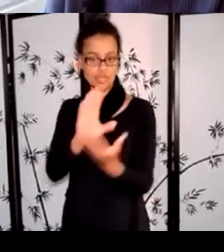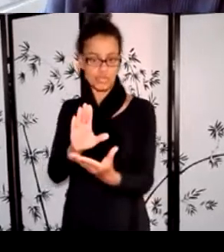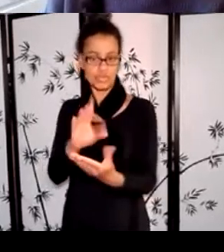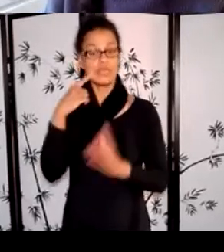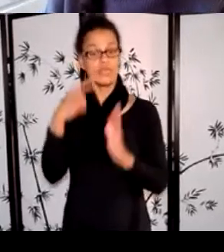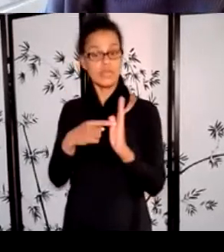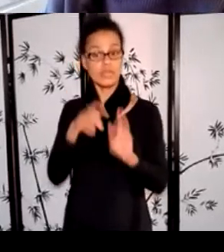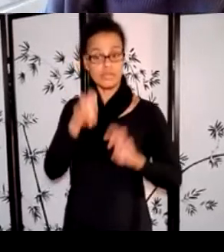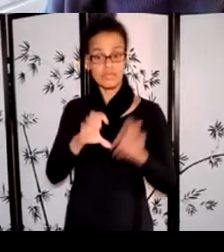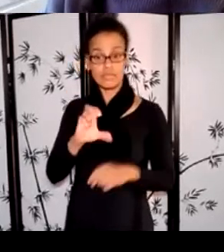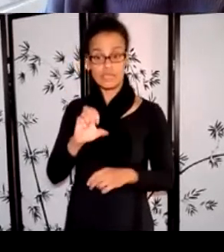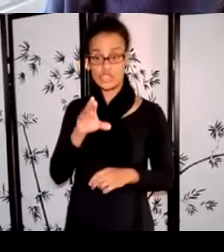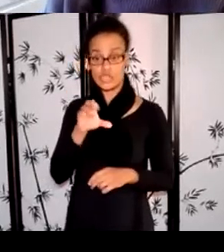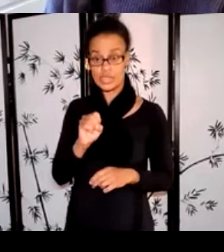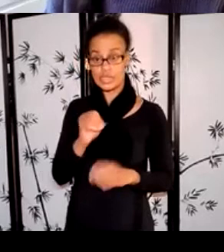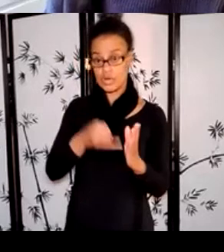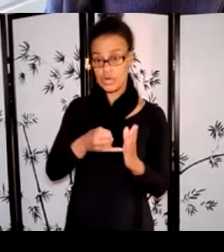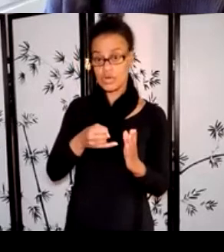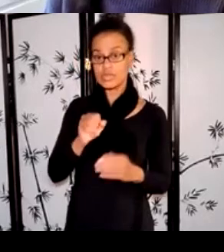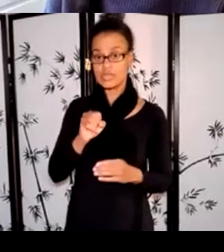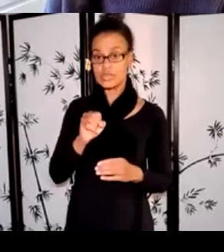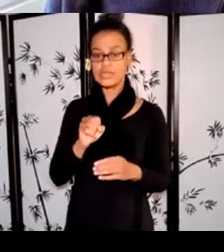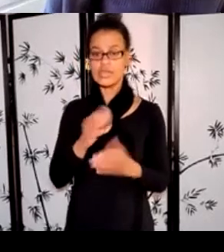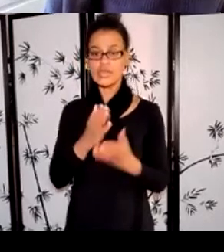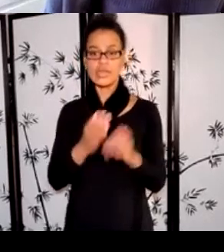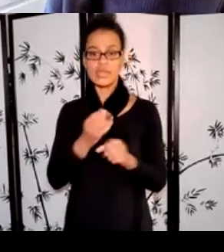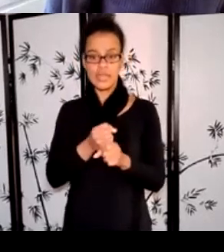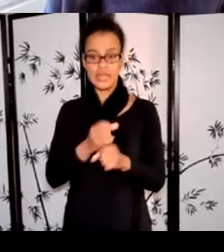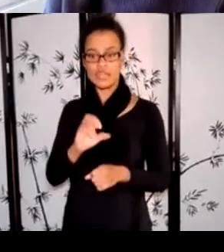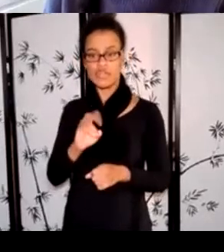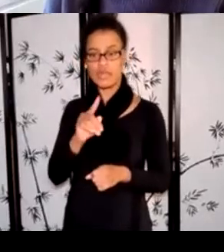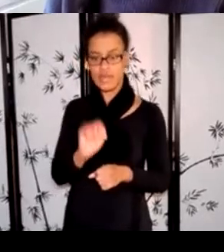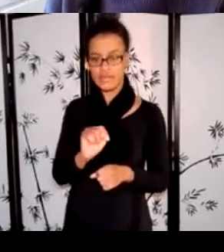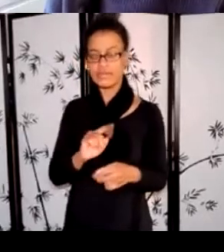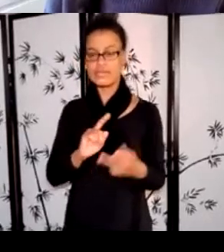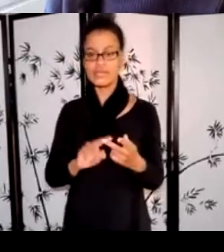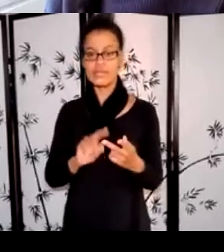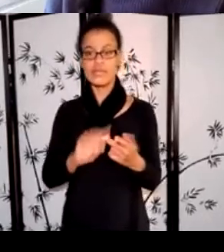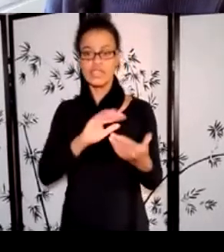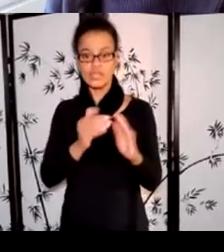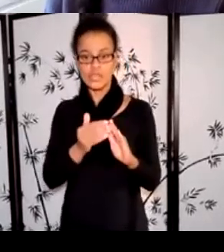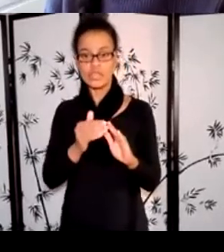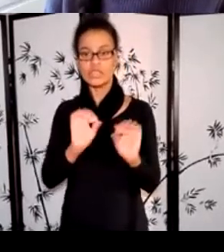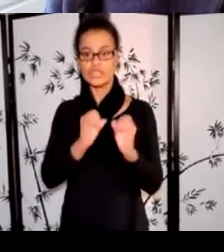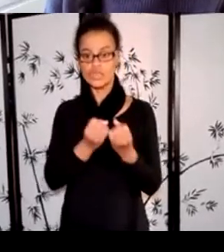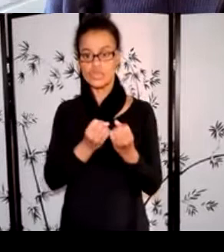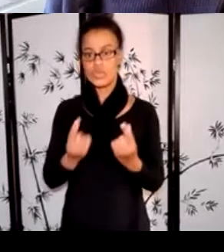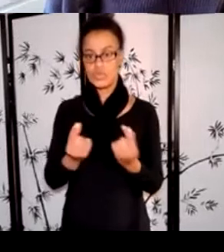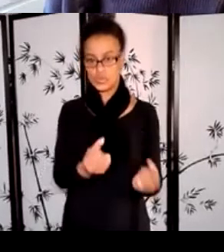craft arts, community and social practice, curation, dance,